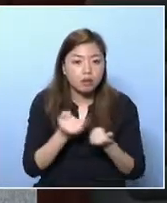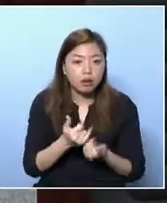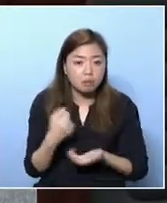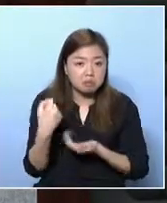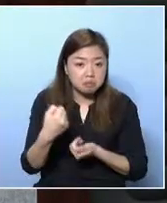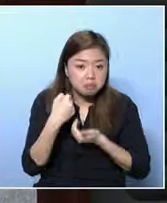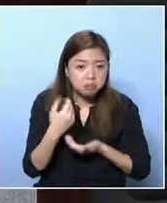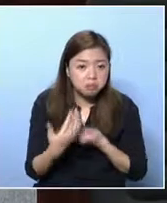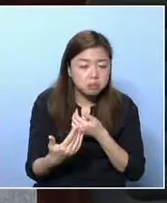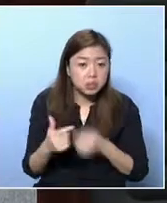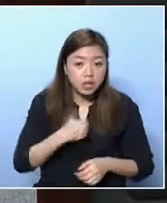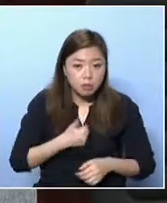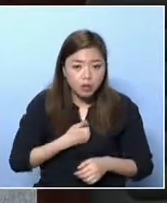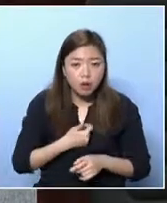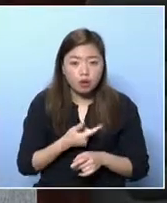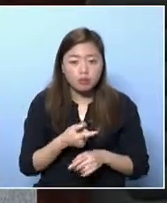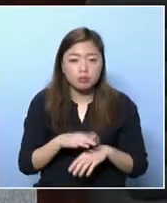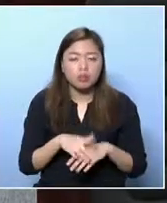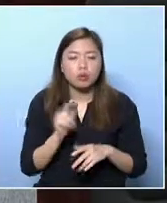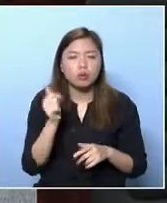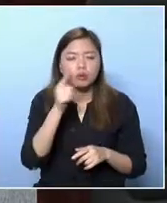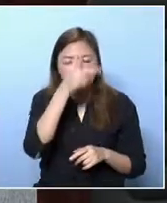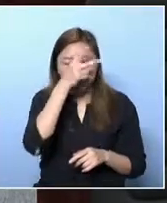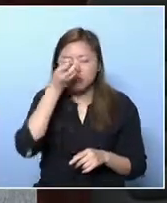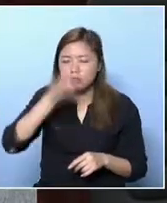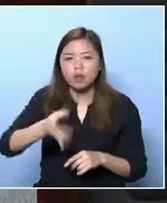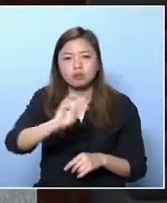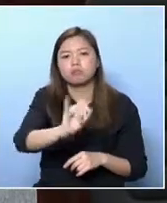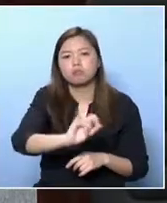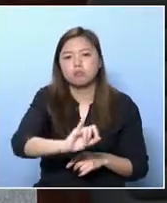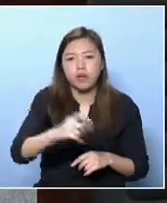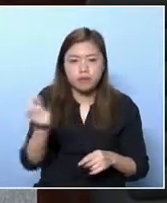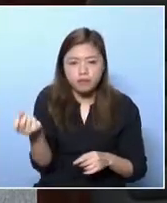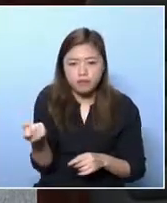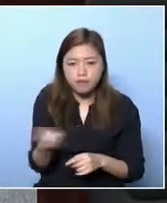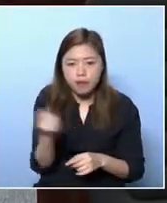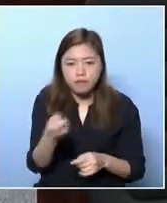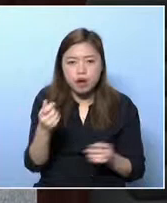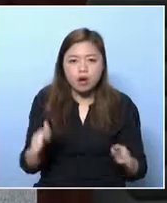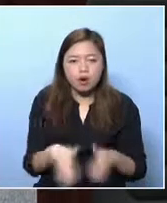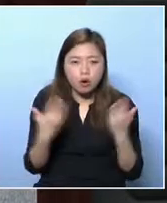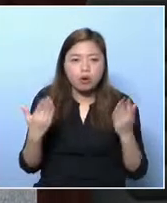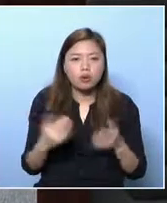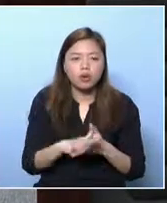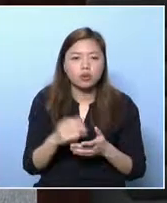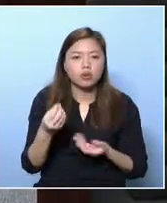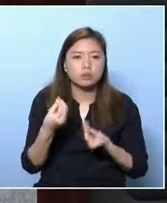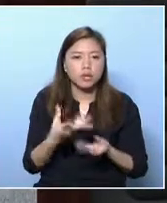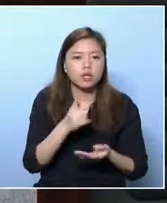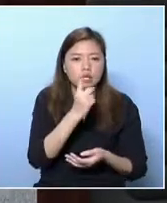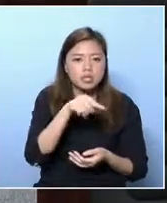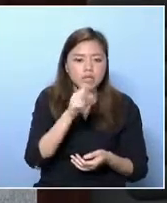SANS students to see whether they are getting adequate services, and you will know the answers.